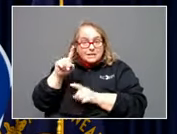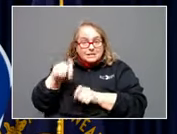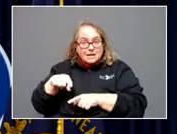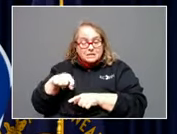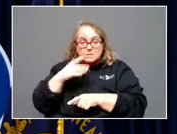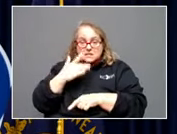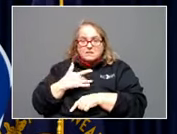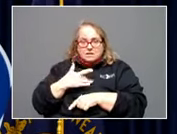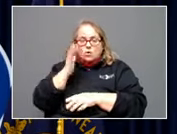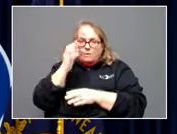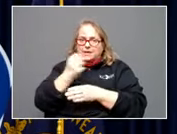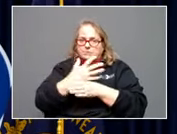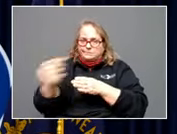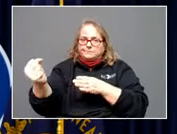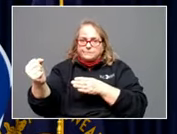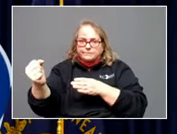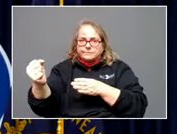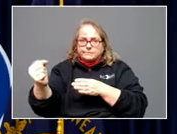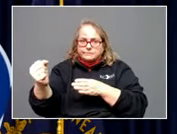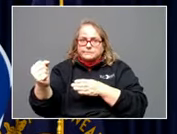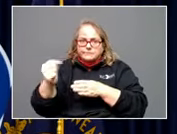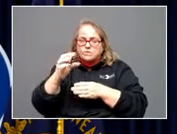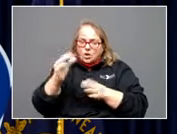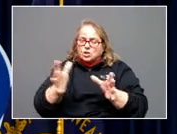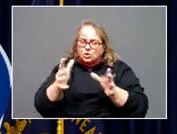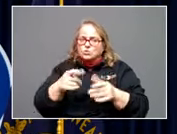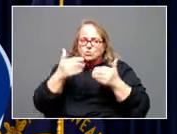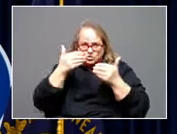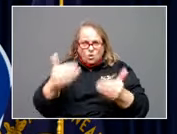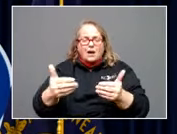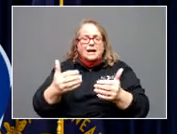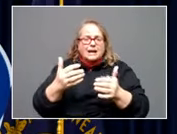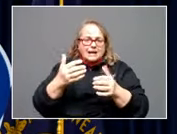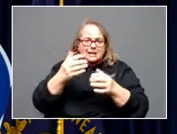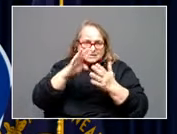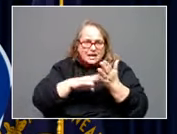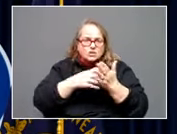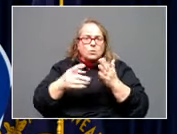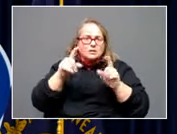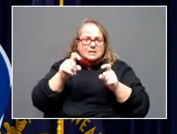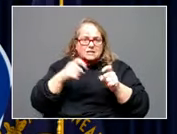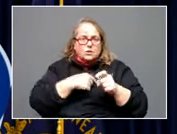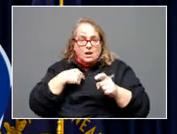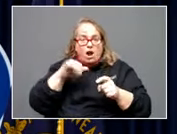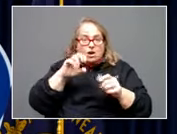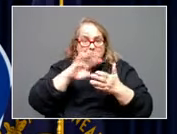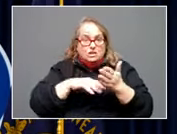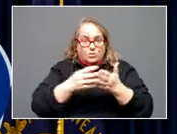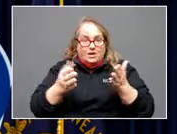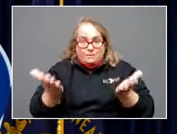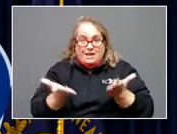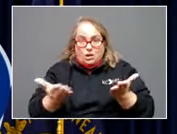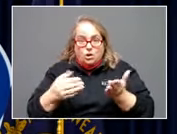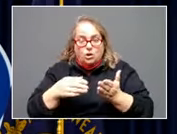or on the 25th. So I would really encourage people, go ahead and look at scheduling a test. We're scheduling them here in the Capitol, for instance, for our